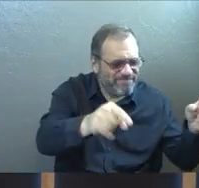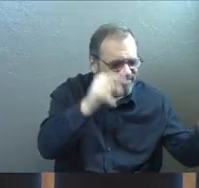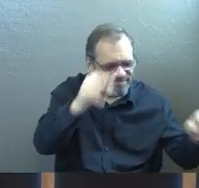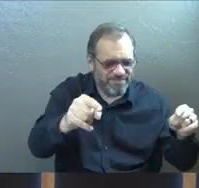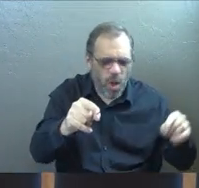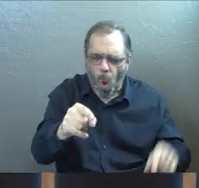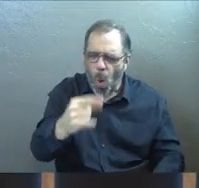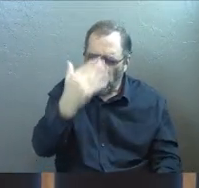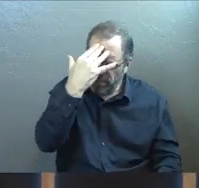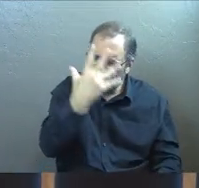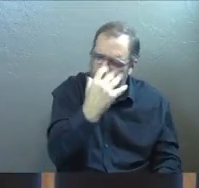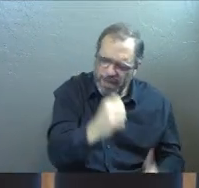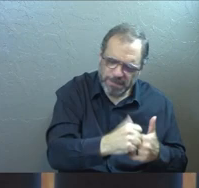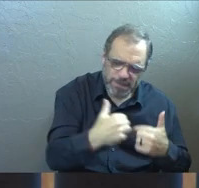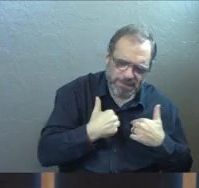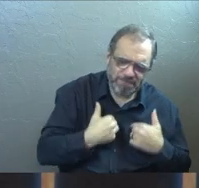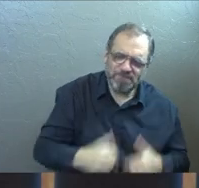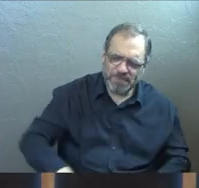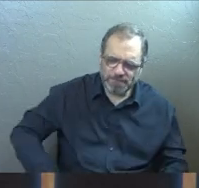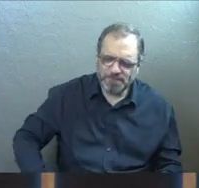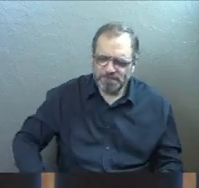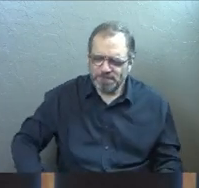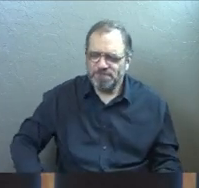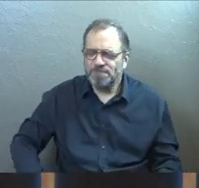angry we are toward God right now.